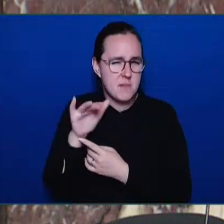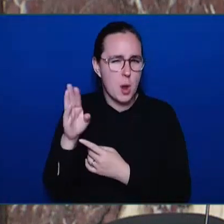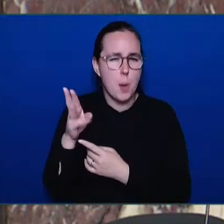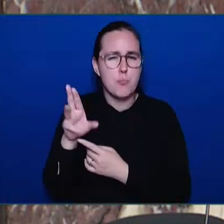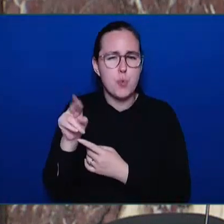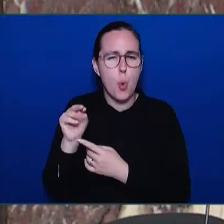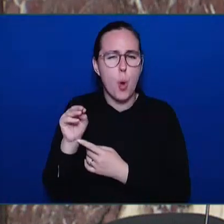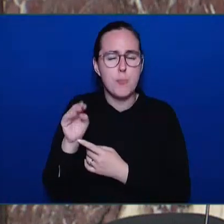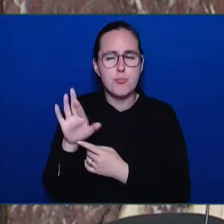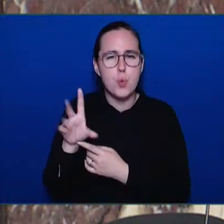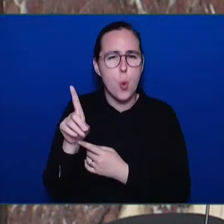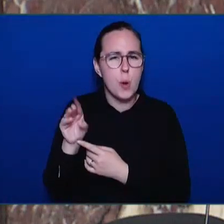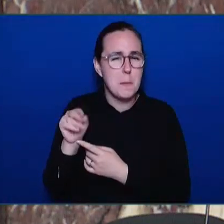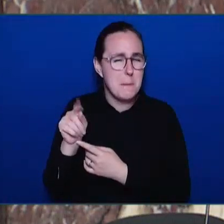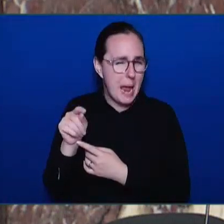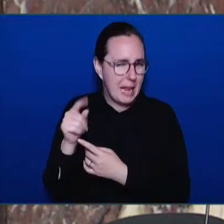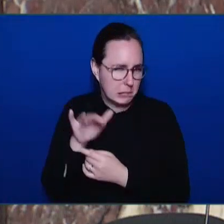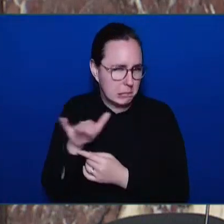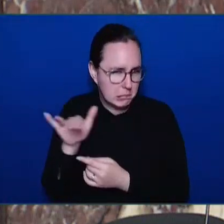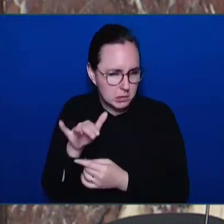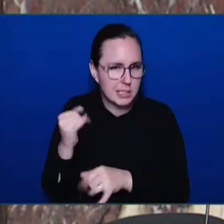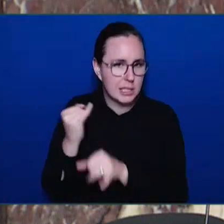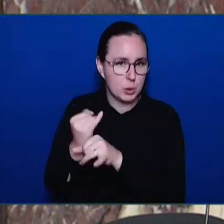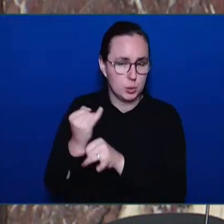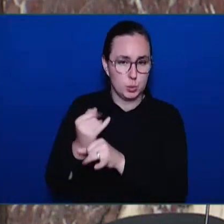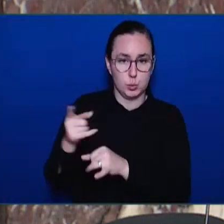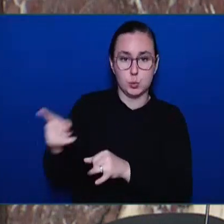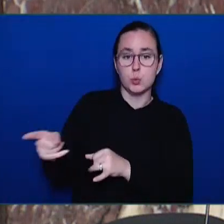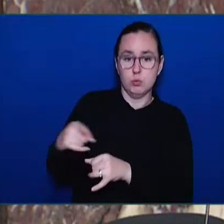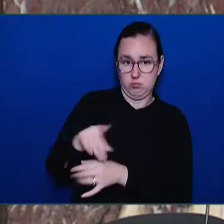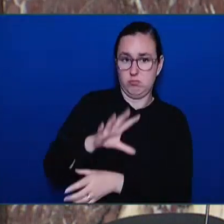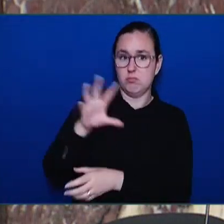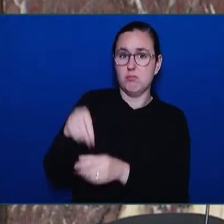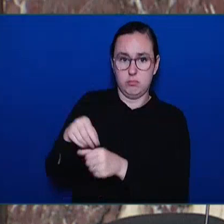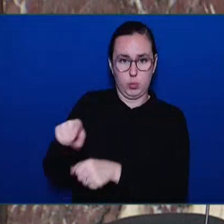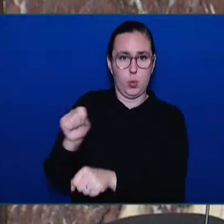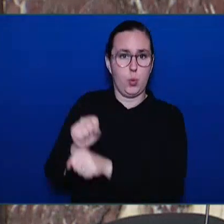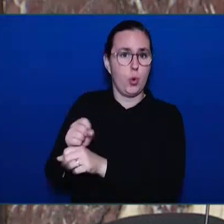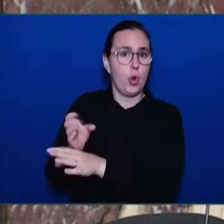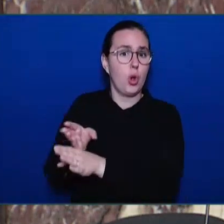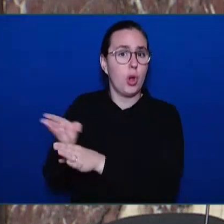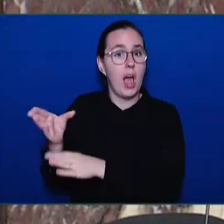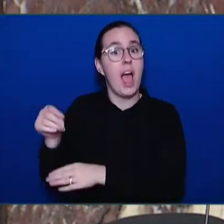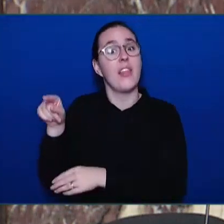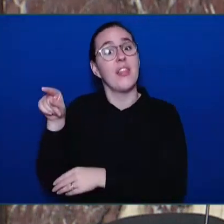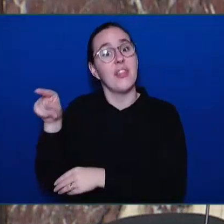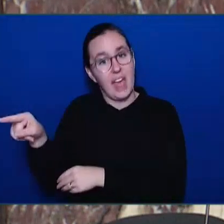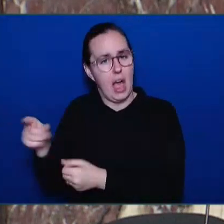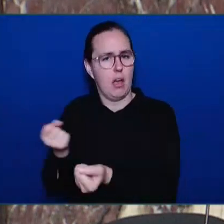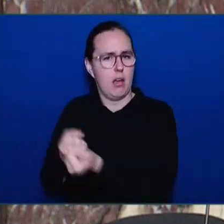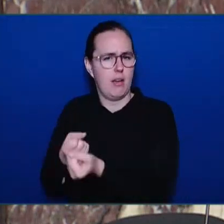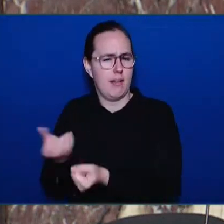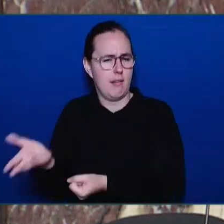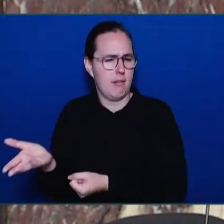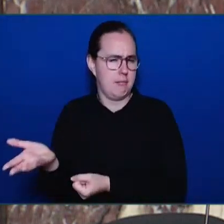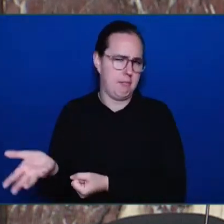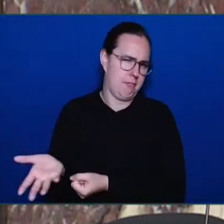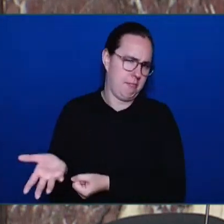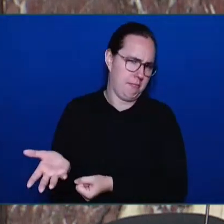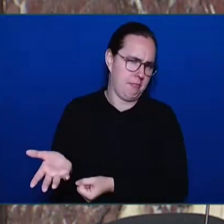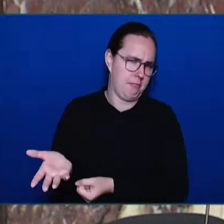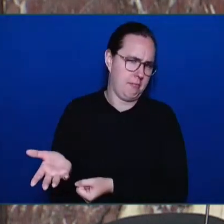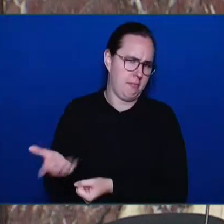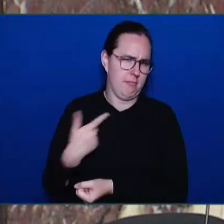quoted the Broadband Institute endorsing him. It is so upsetting to see someone who is basically